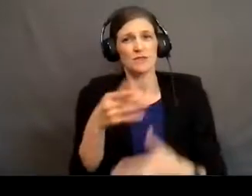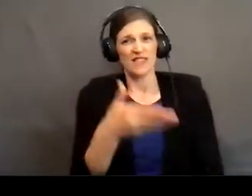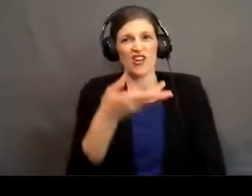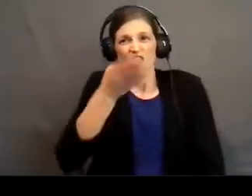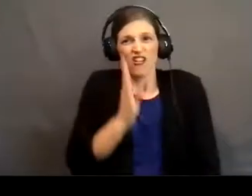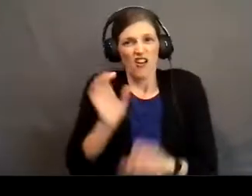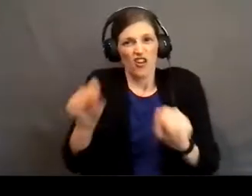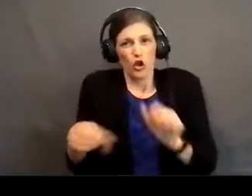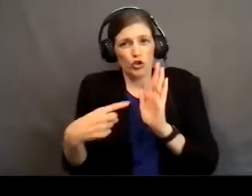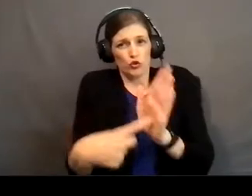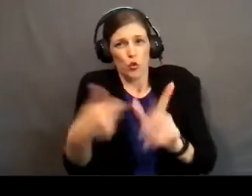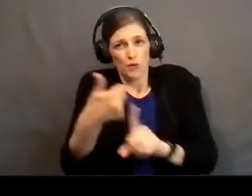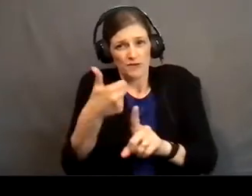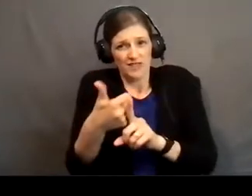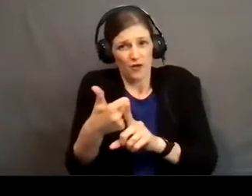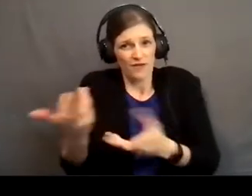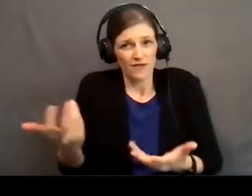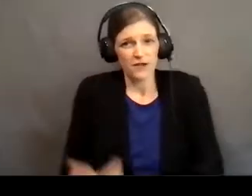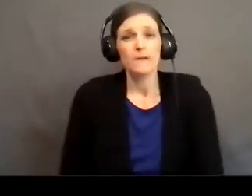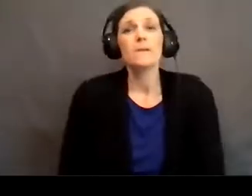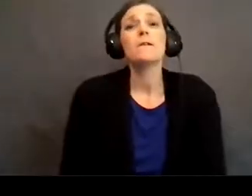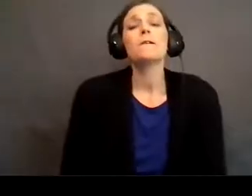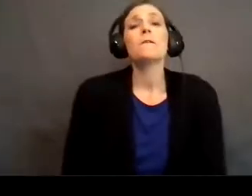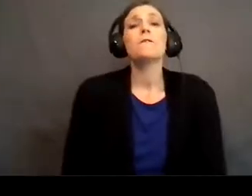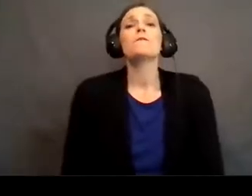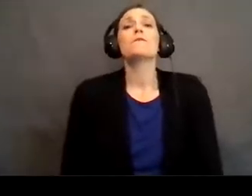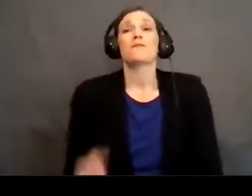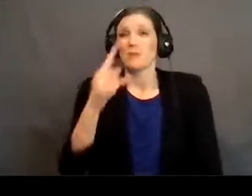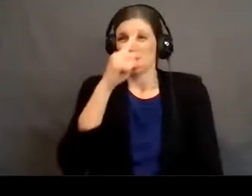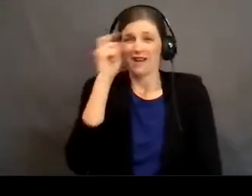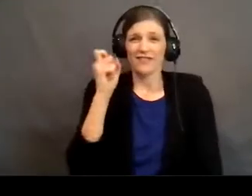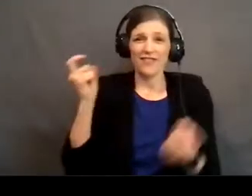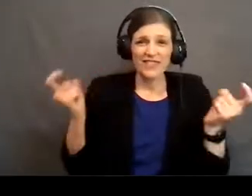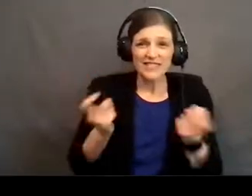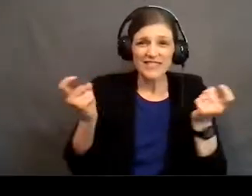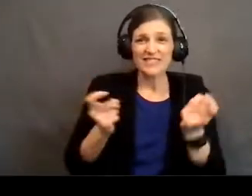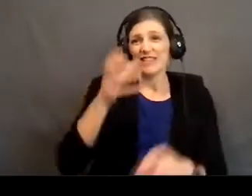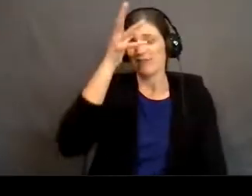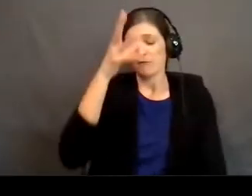reveal Himself in that way but because of the sin of mankind